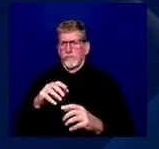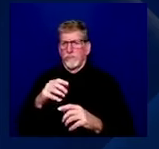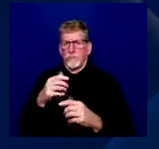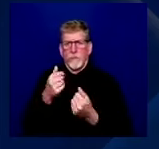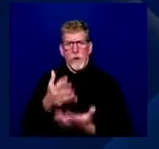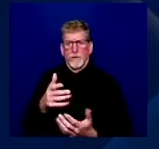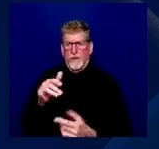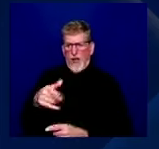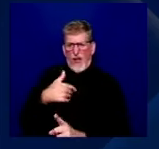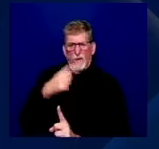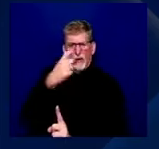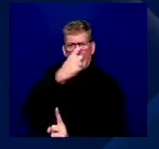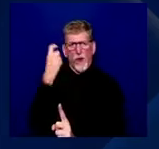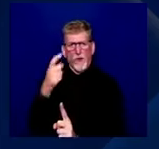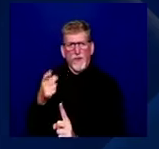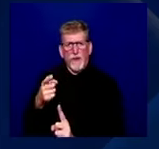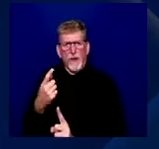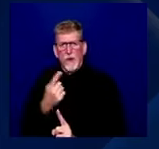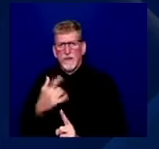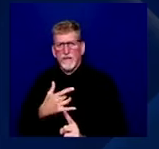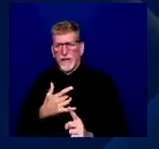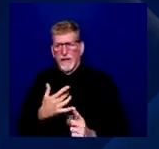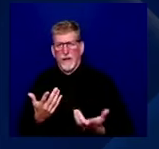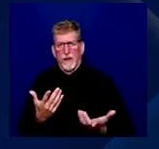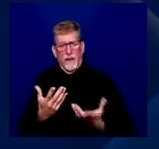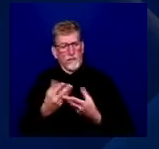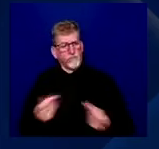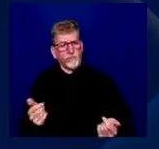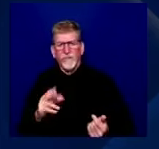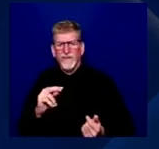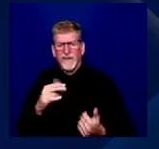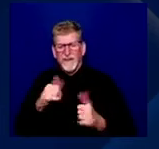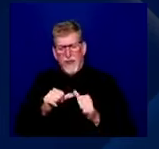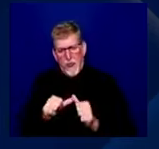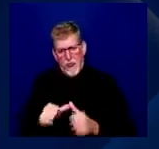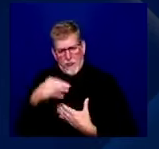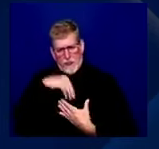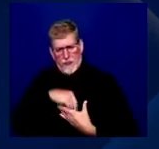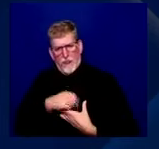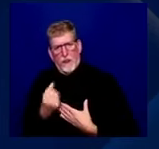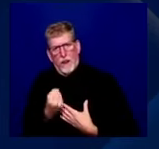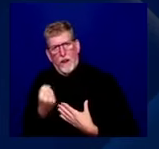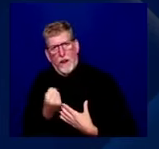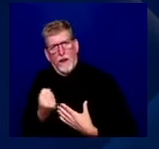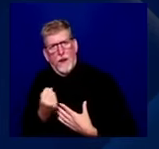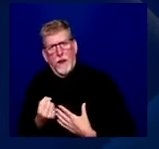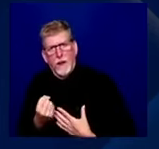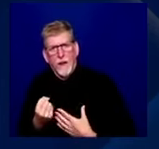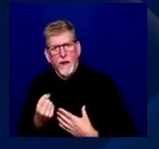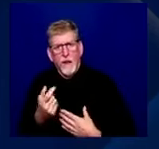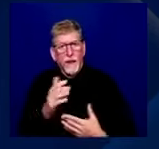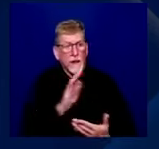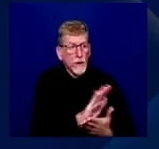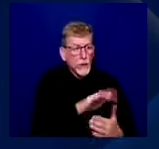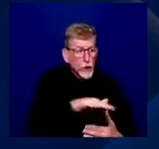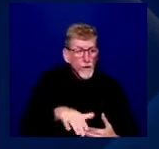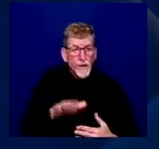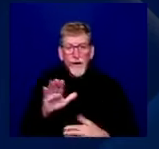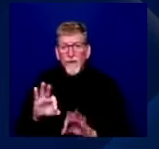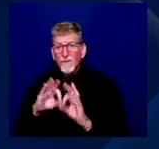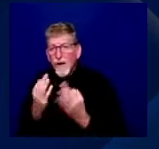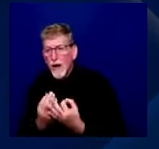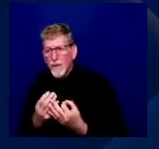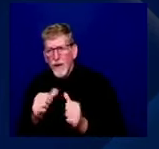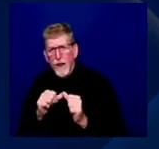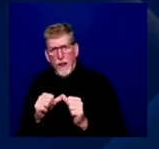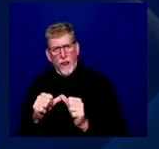that you feel and then it's gone. It often lives with, with children and, and, and families. I'm wondering if you could maybe expand a little bit about,